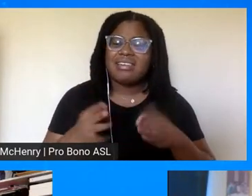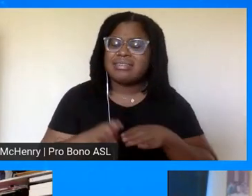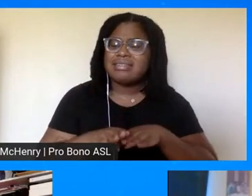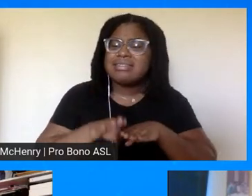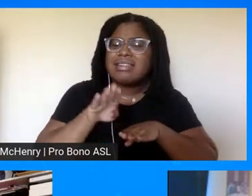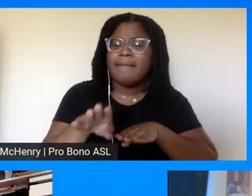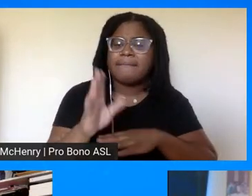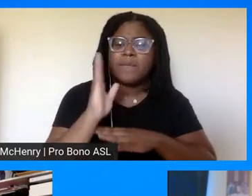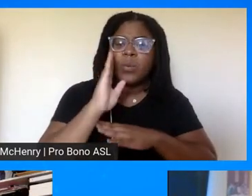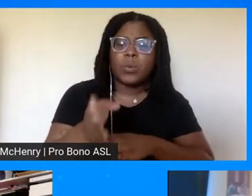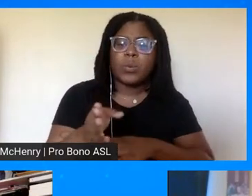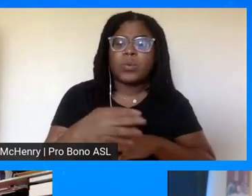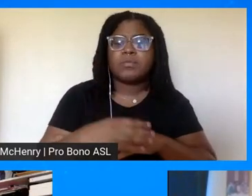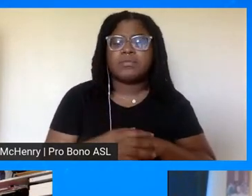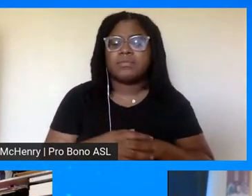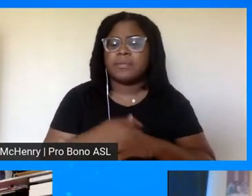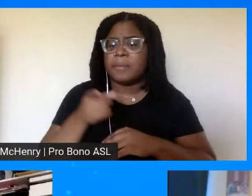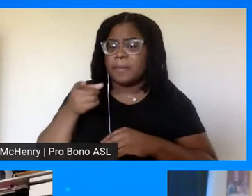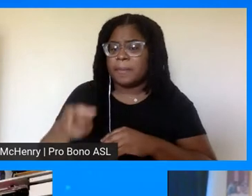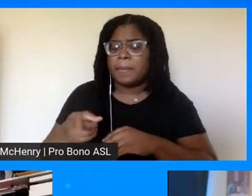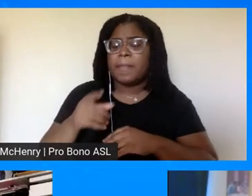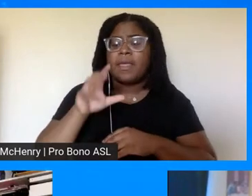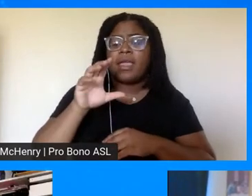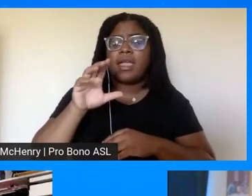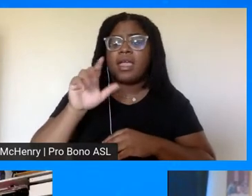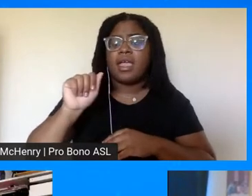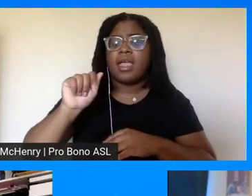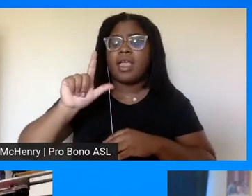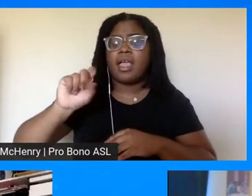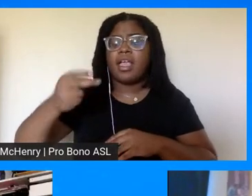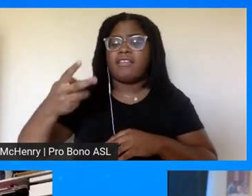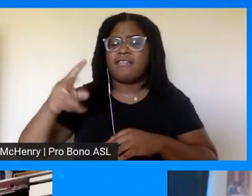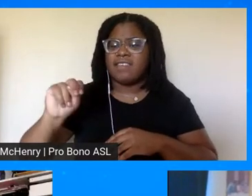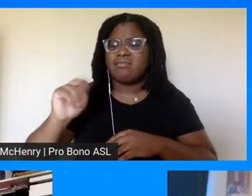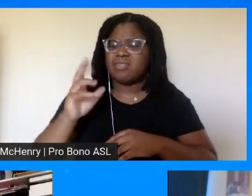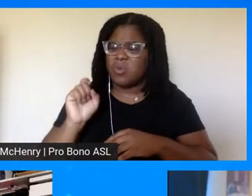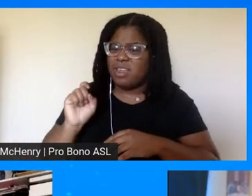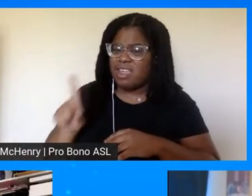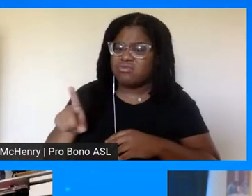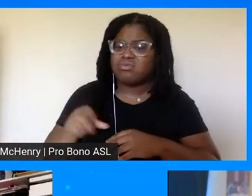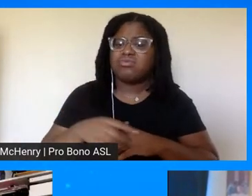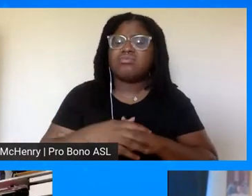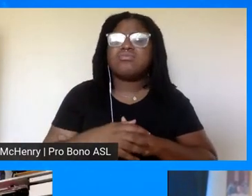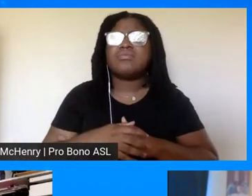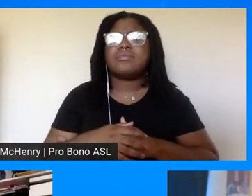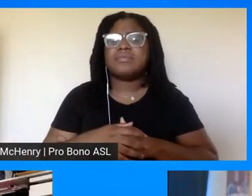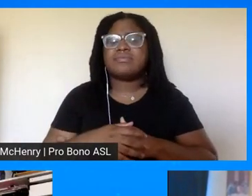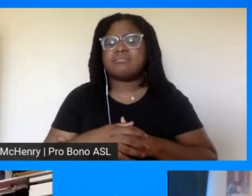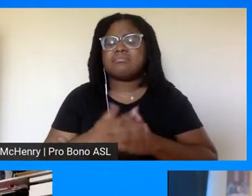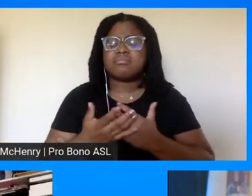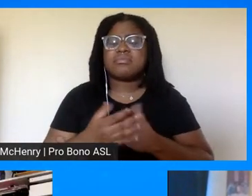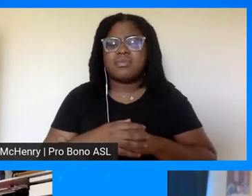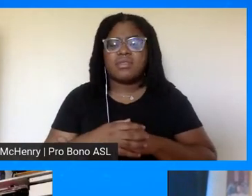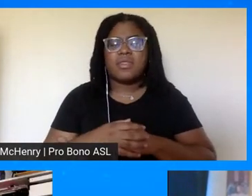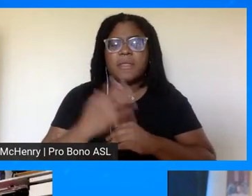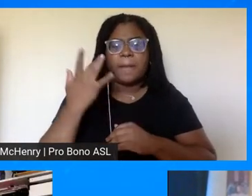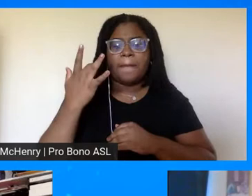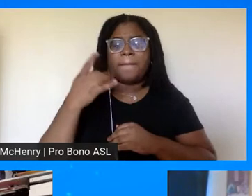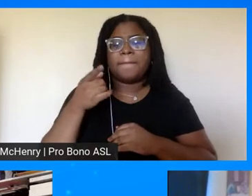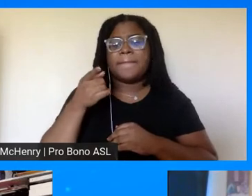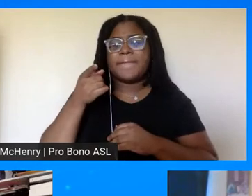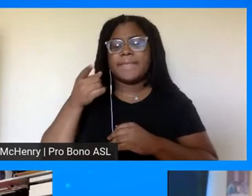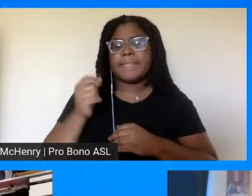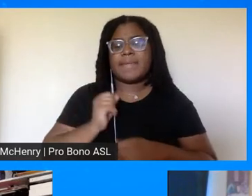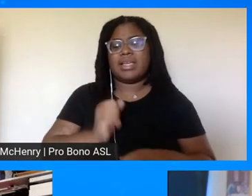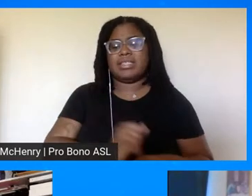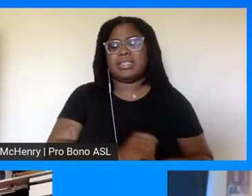forward so mr alfred i want to just ask you a question because ambassador young mentioned